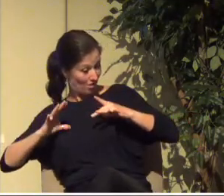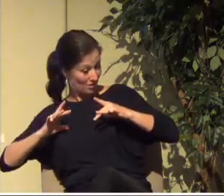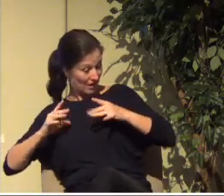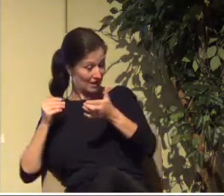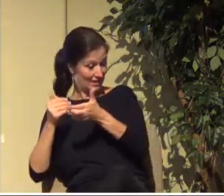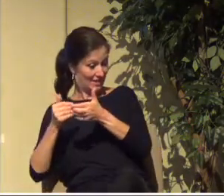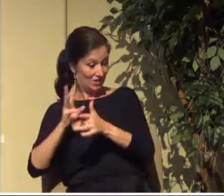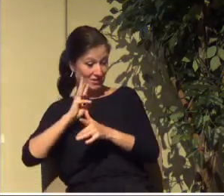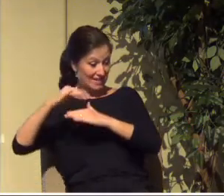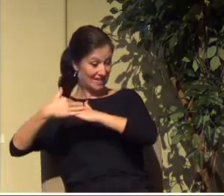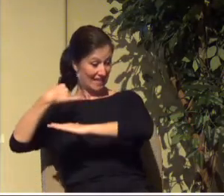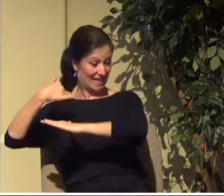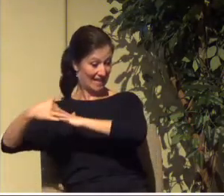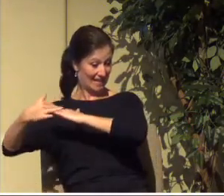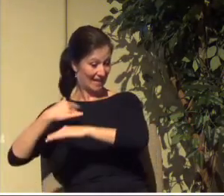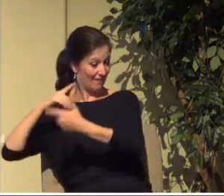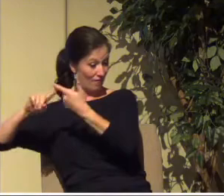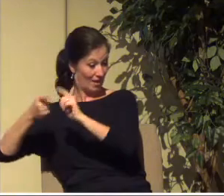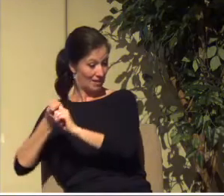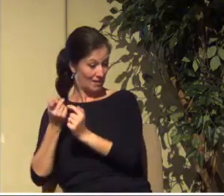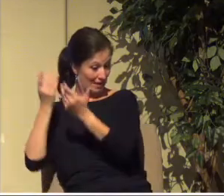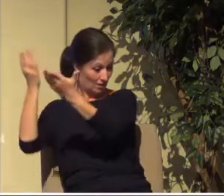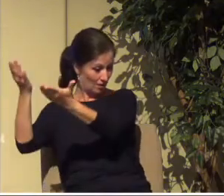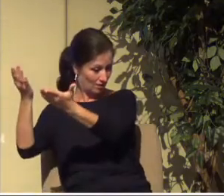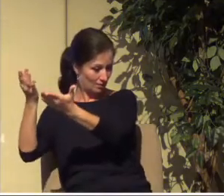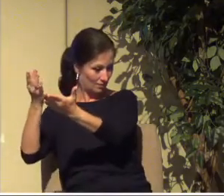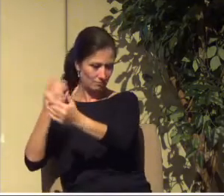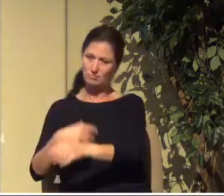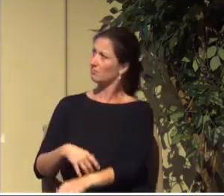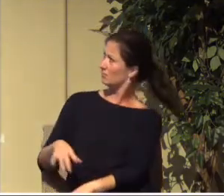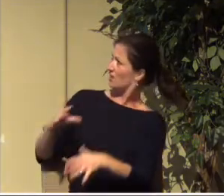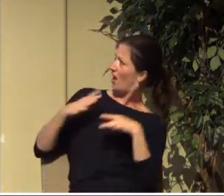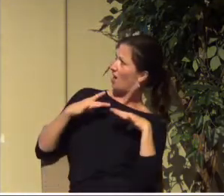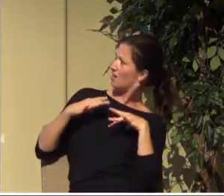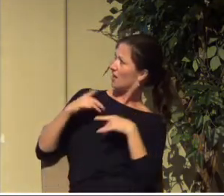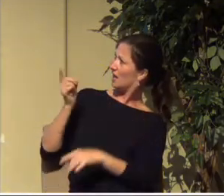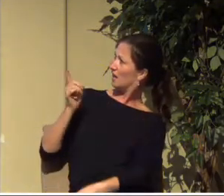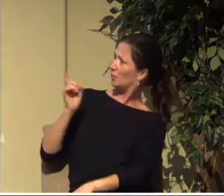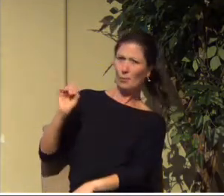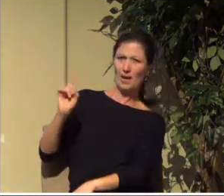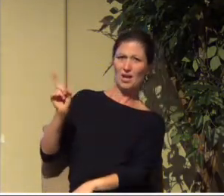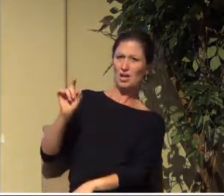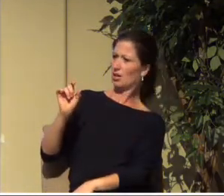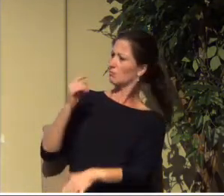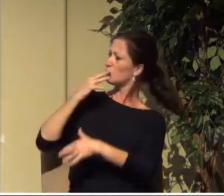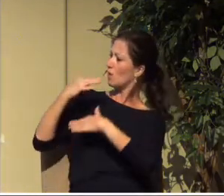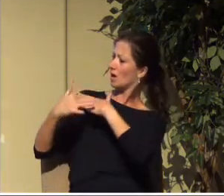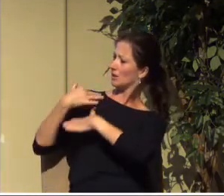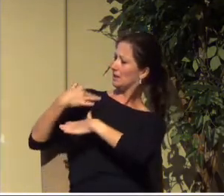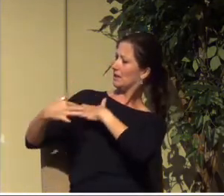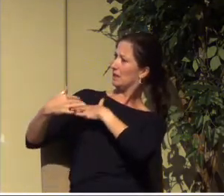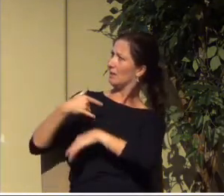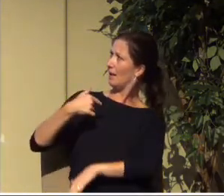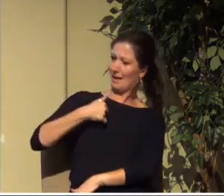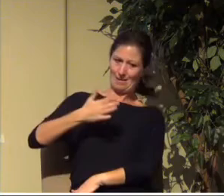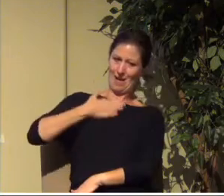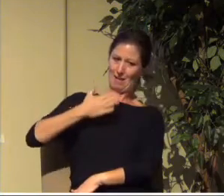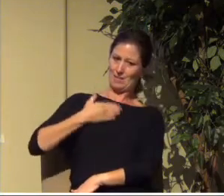friends are going to be there do you want to come with us He's like holiday by the sea where's that I'm happy making this mud pie